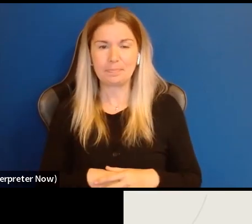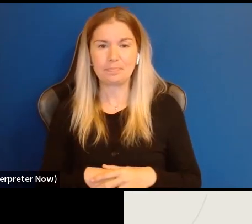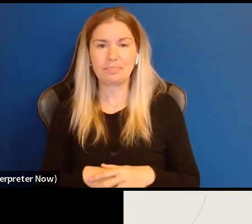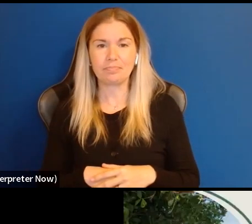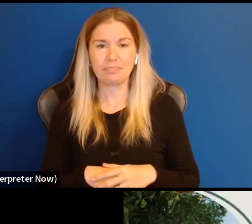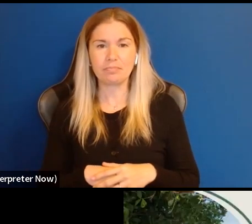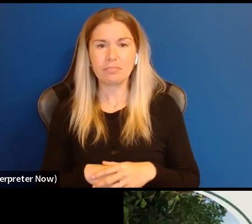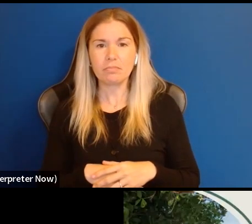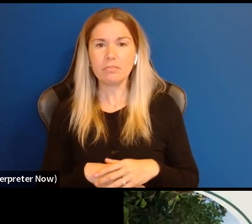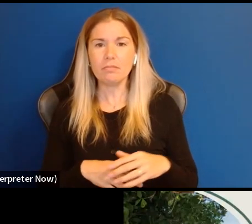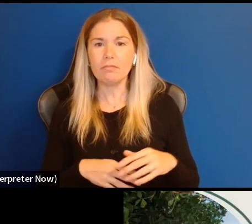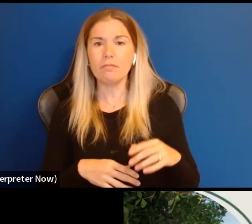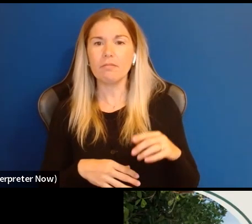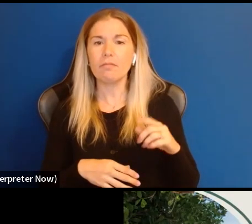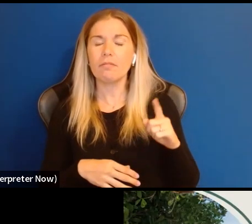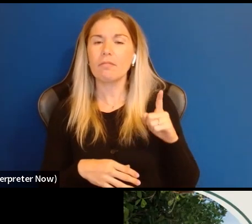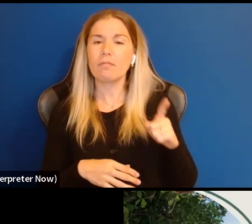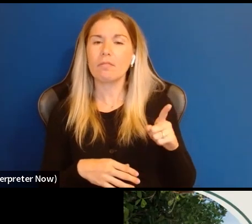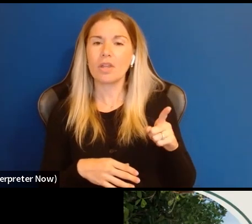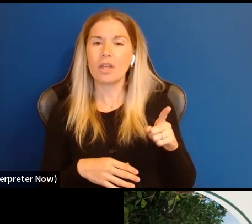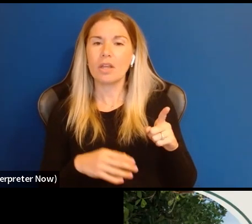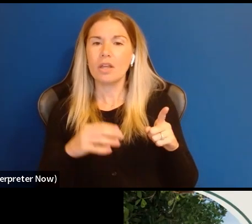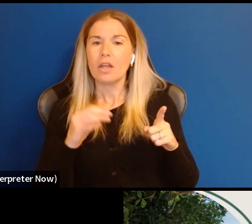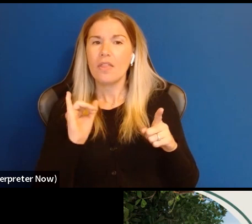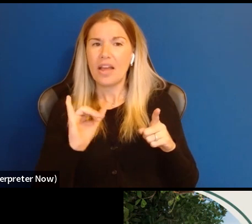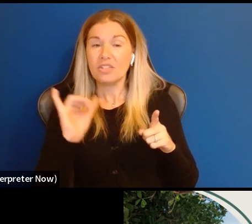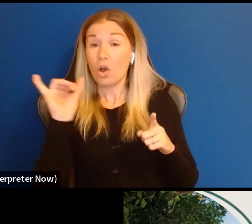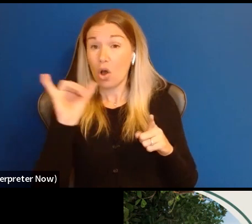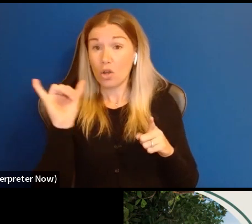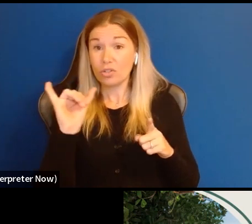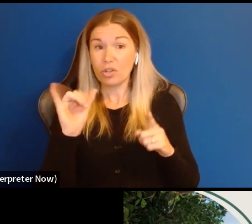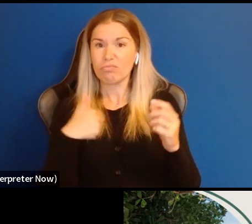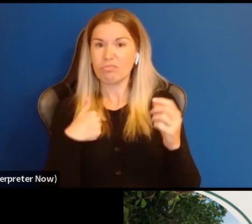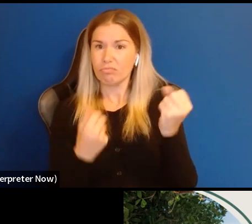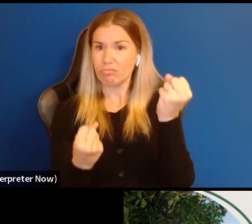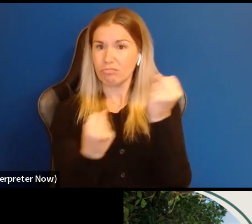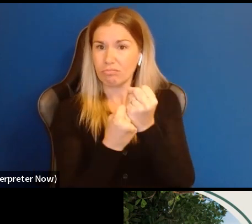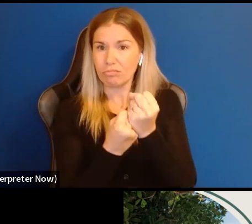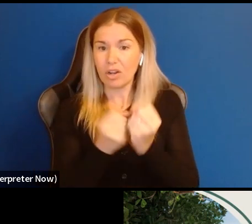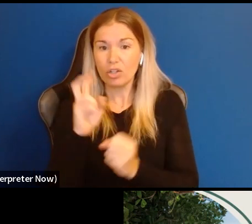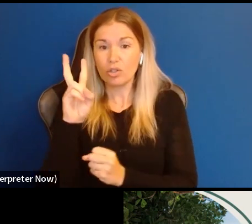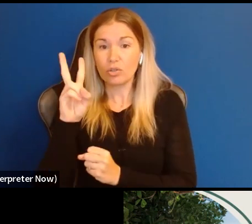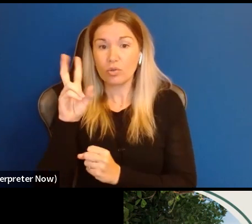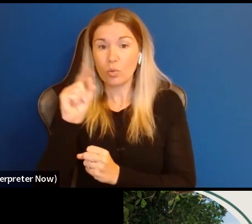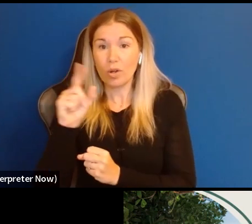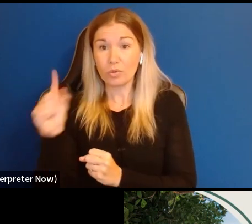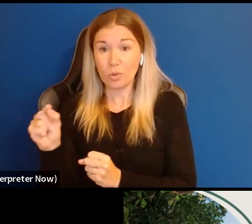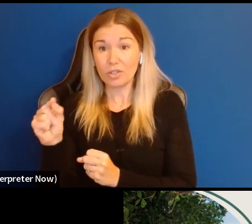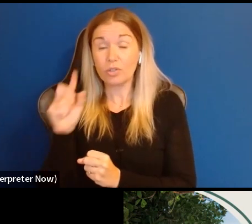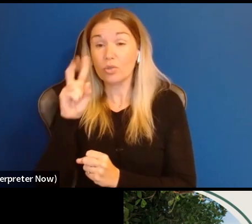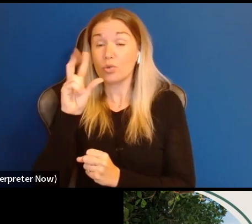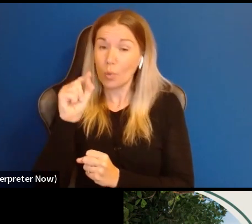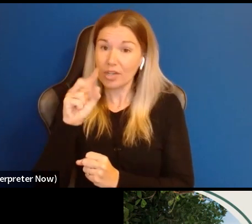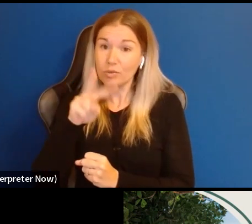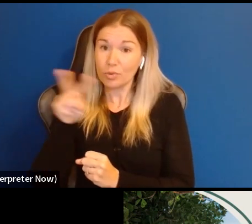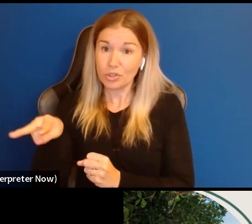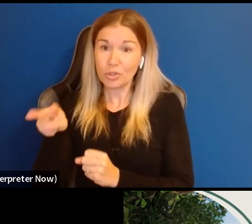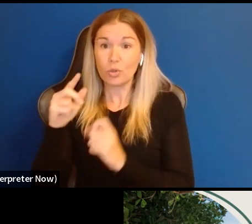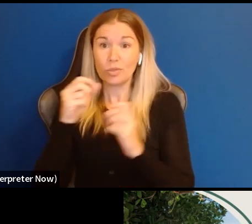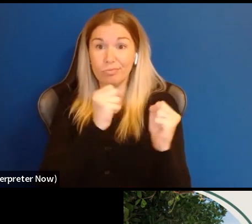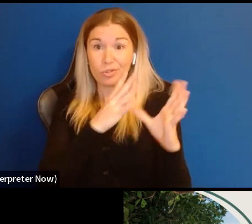National Endowment for the Arts 2022 to 26 strategic plan. These goals and objectives